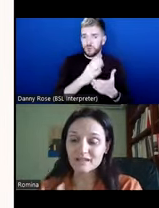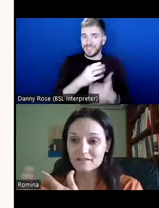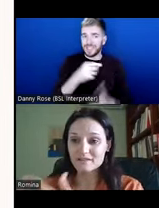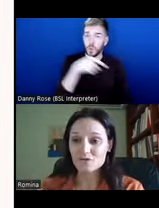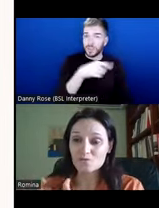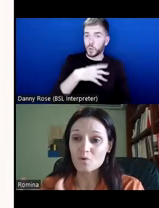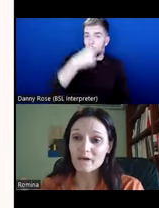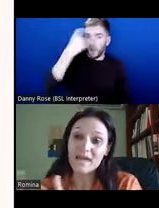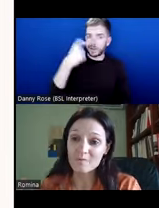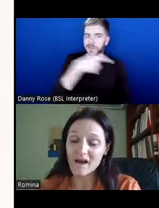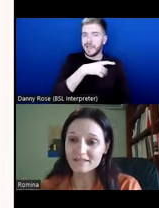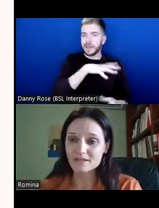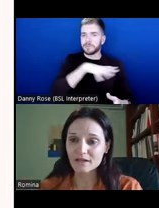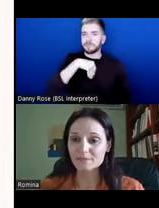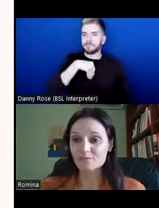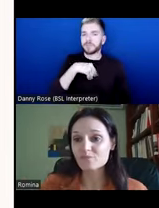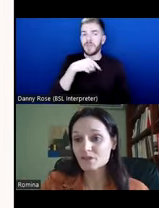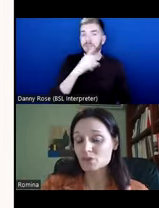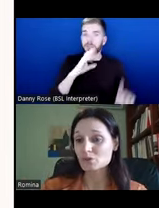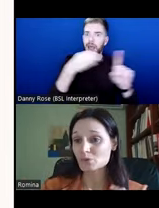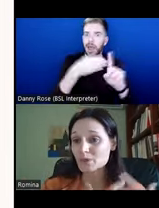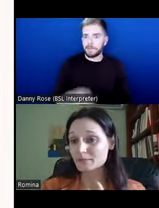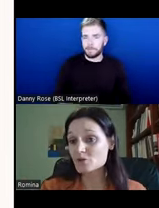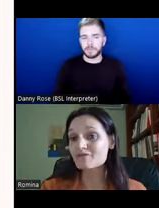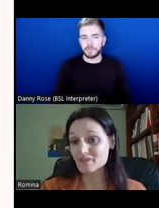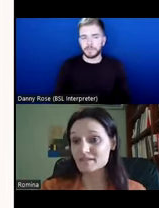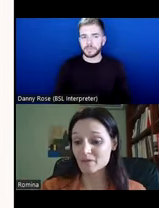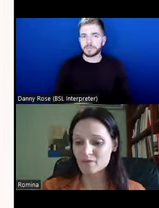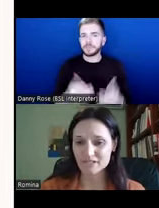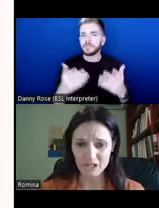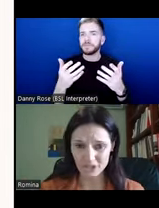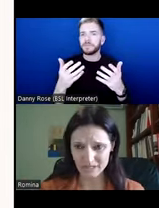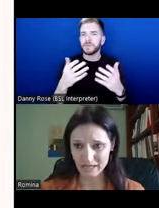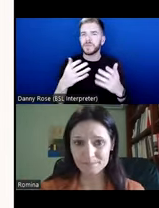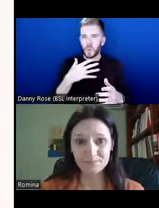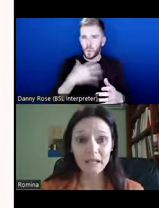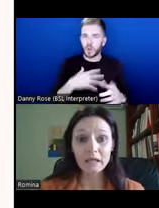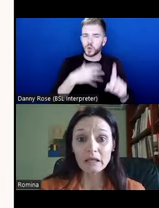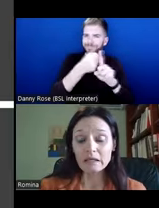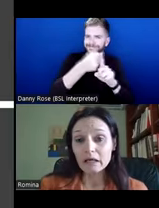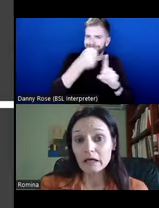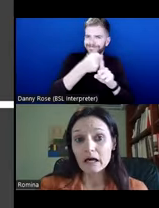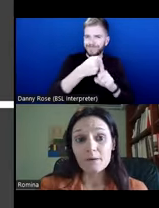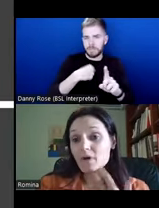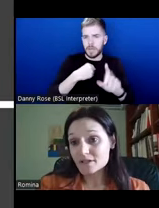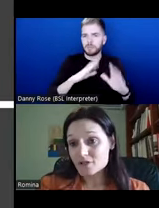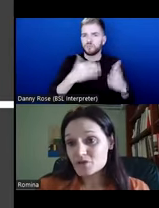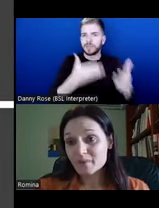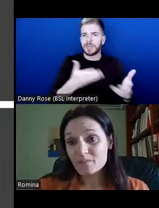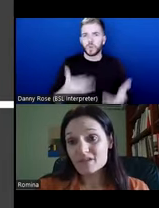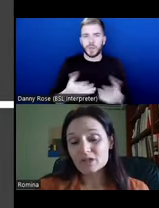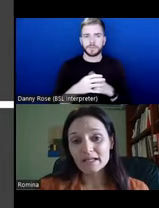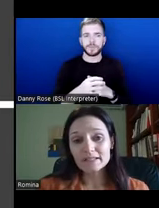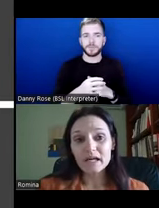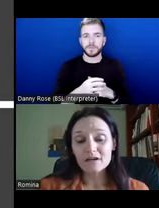embody. And this is what I aim at to emphasize in my presentation today. In terms